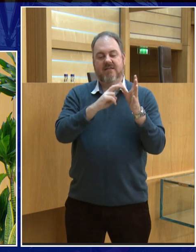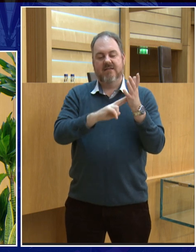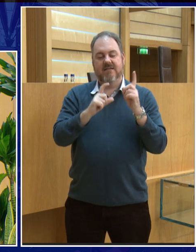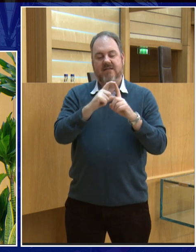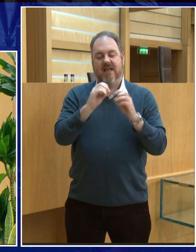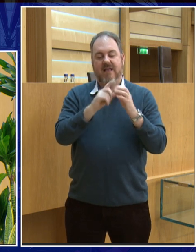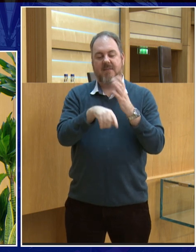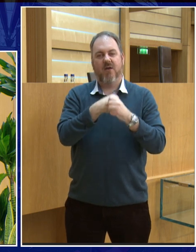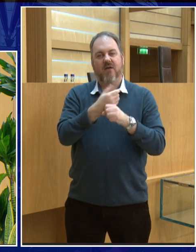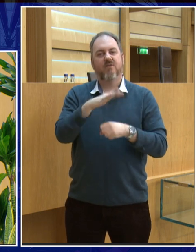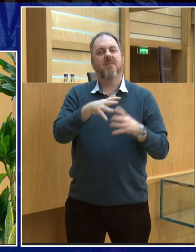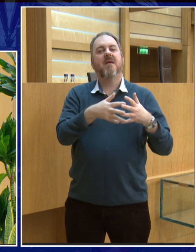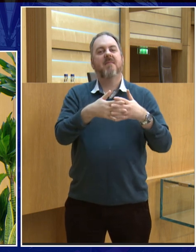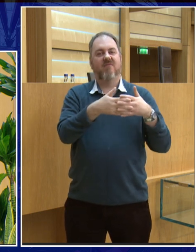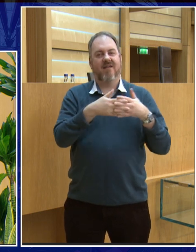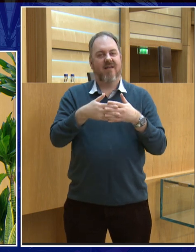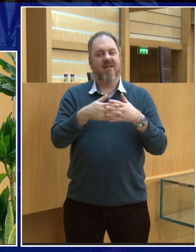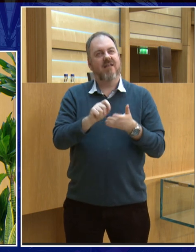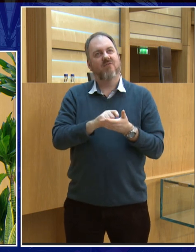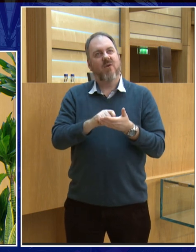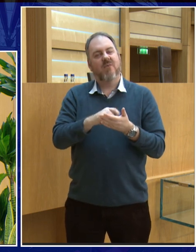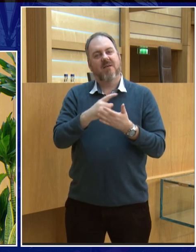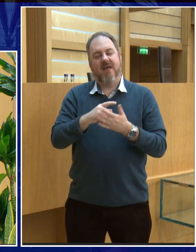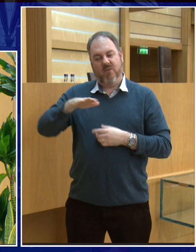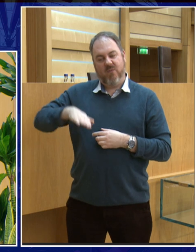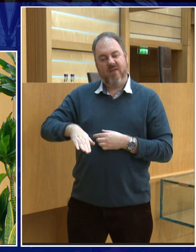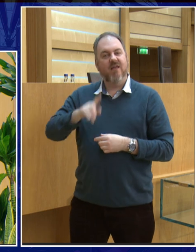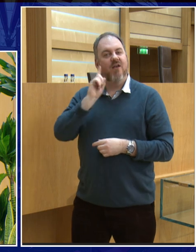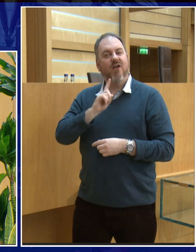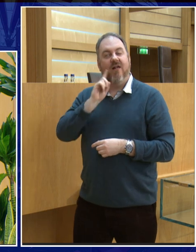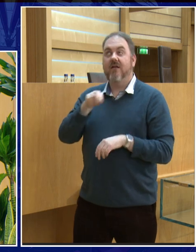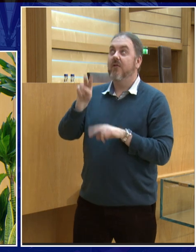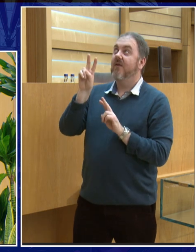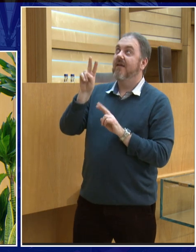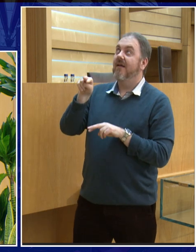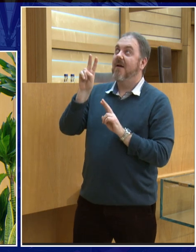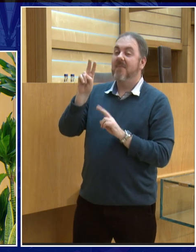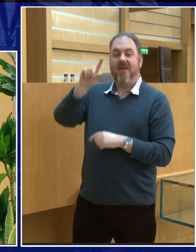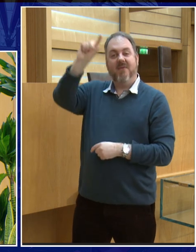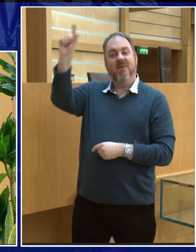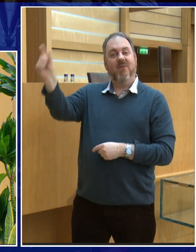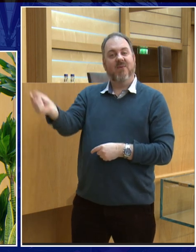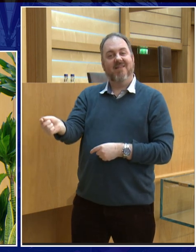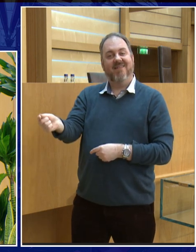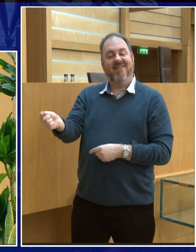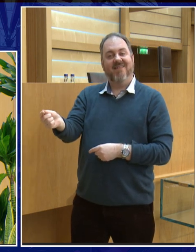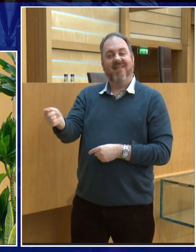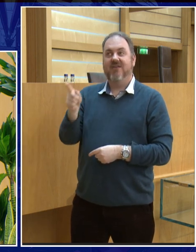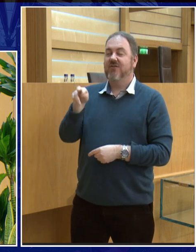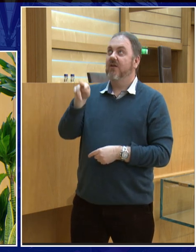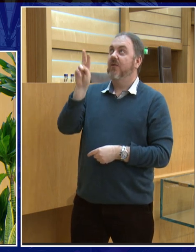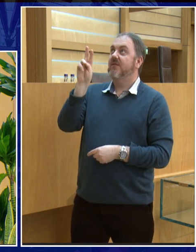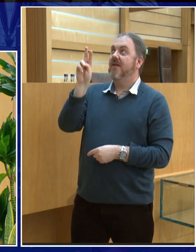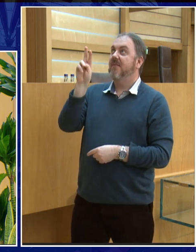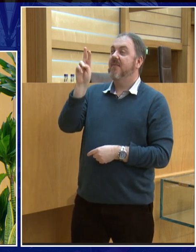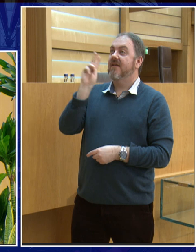he's an American poet and he wrote about a little girl looking up at the moon out of her window and she looks up at the moon